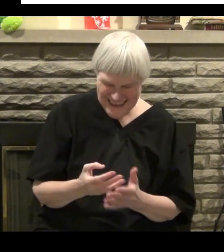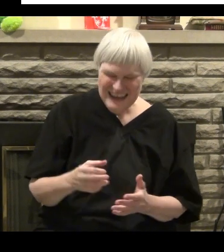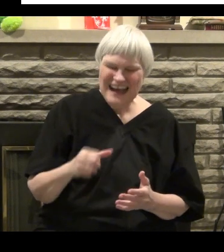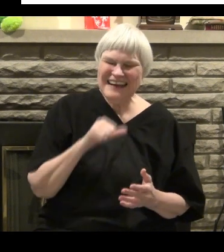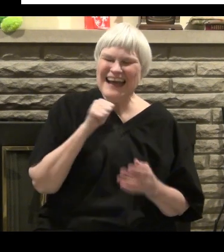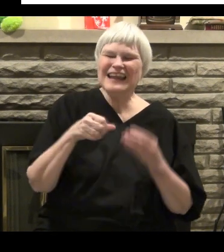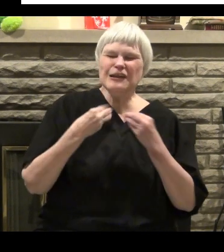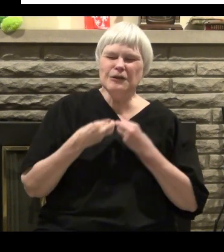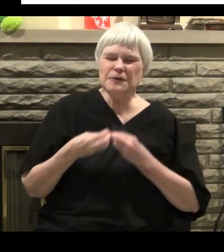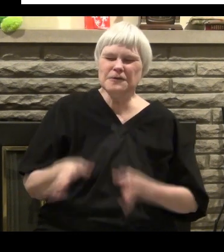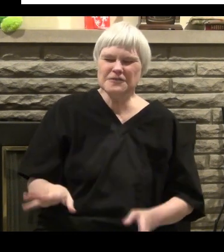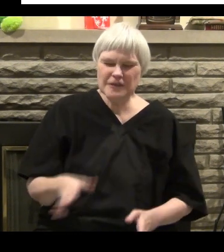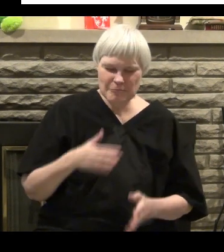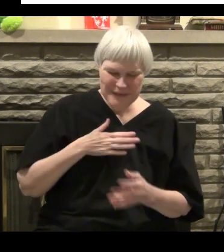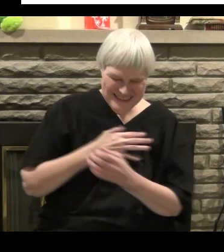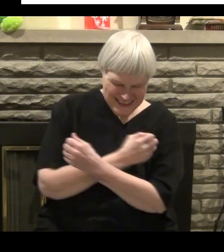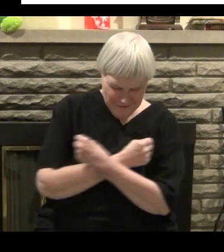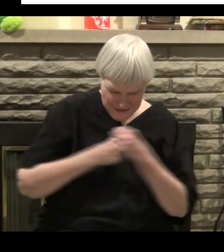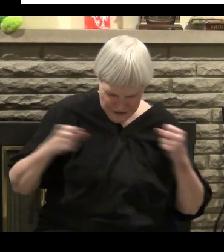that's putting it real lightly.